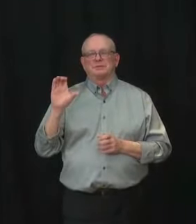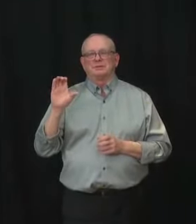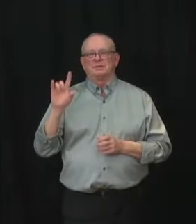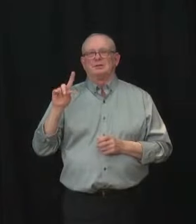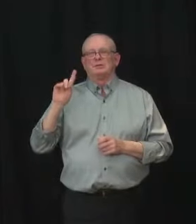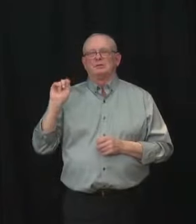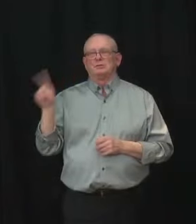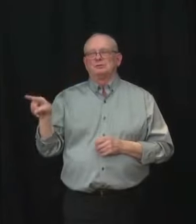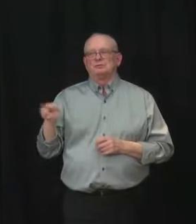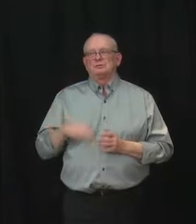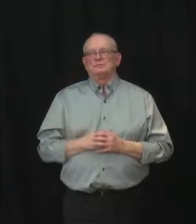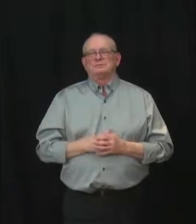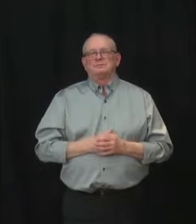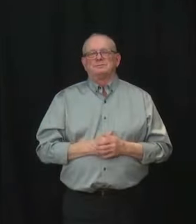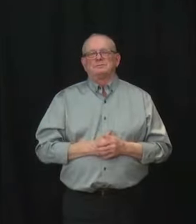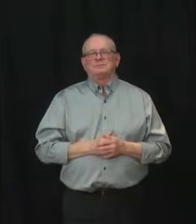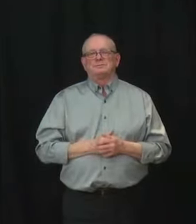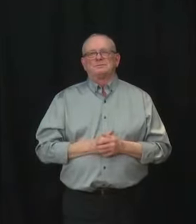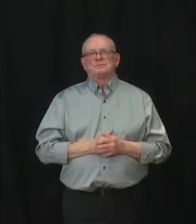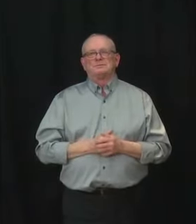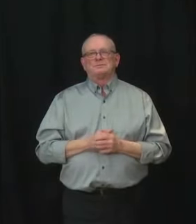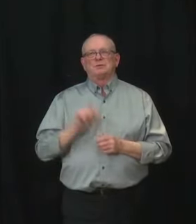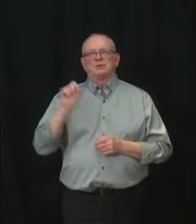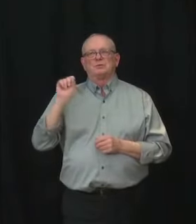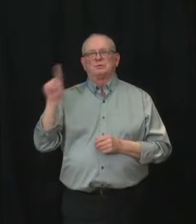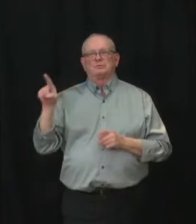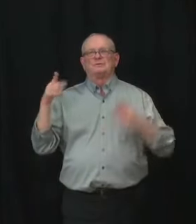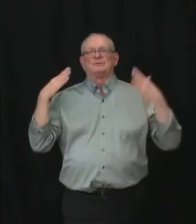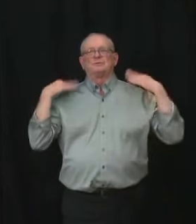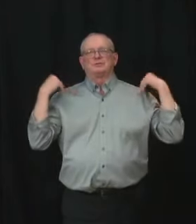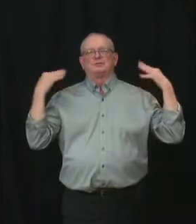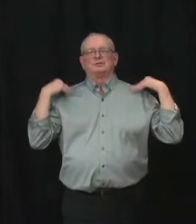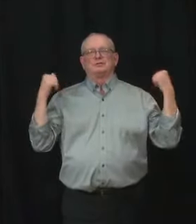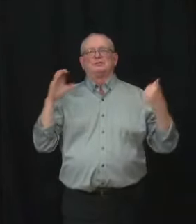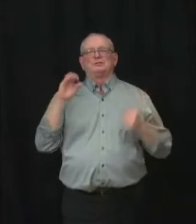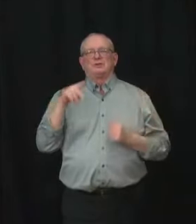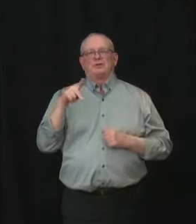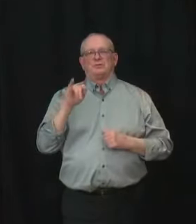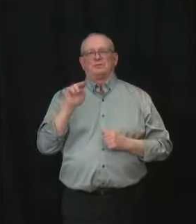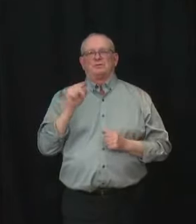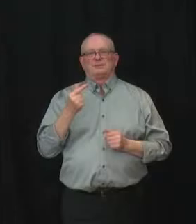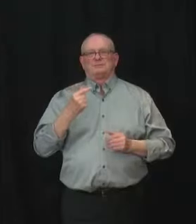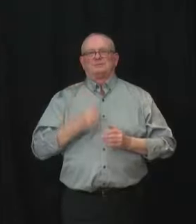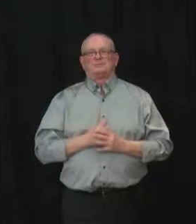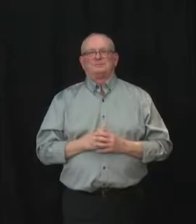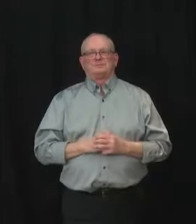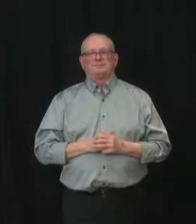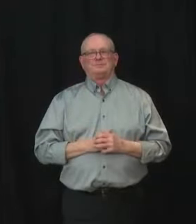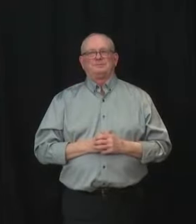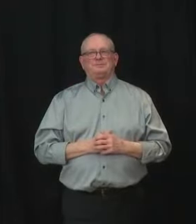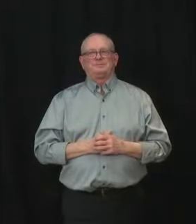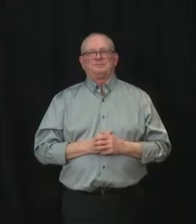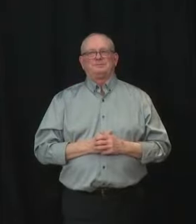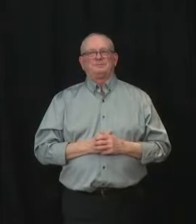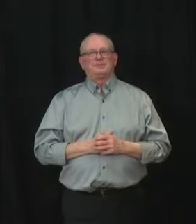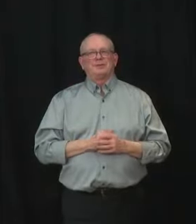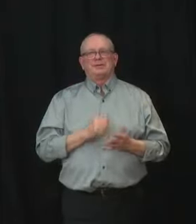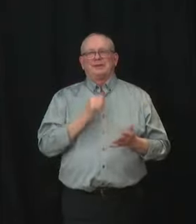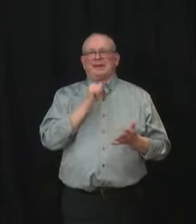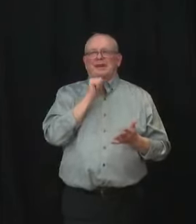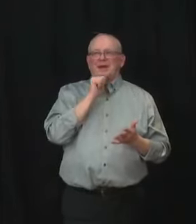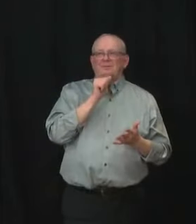Hi my questions for Minister Copping I don't know if that was mentioned in the press conference so I I apologize